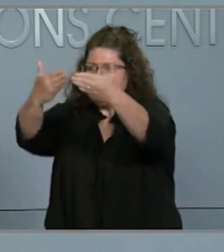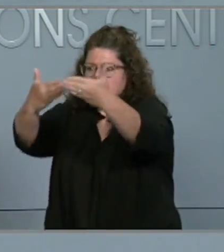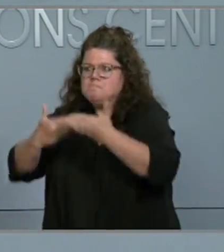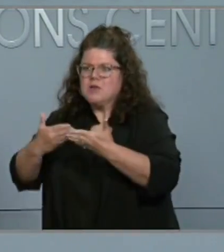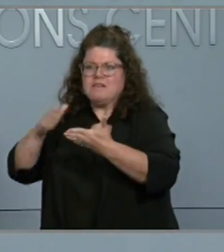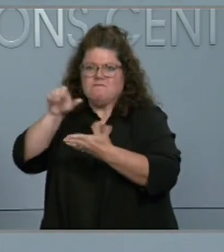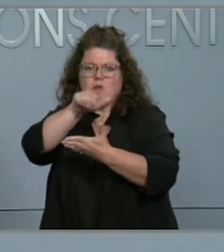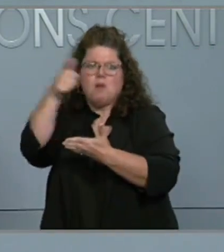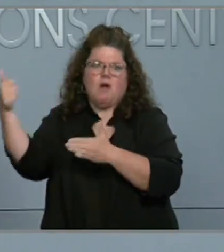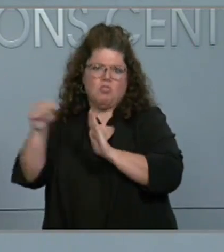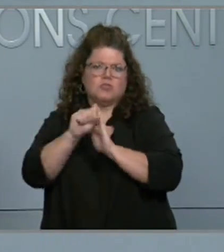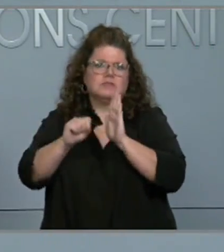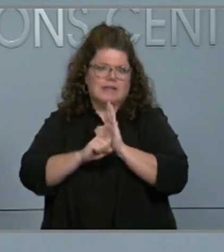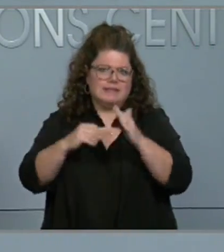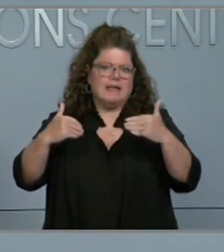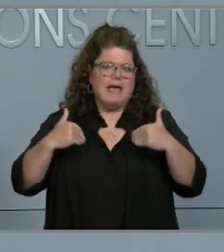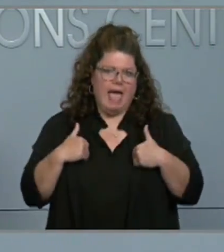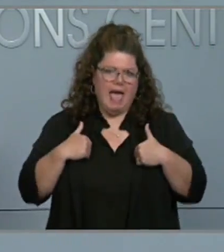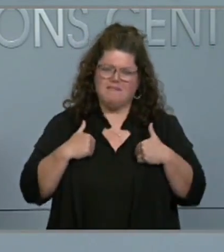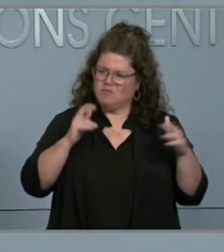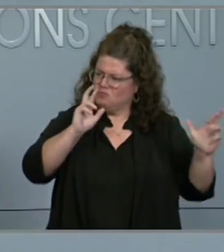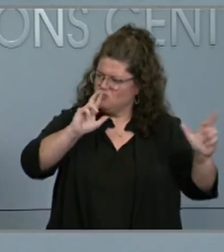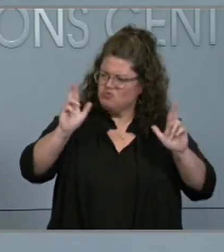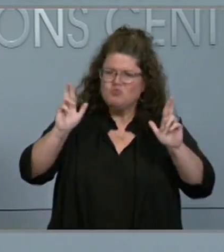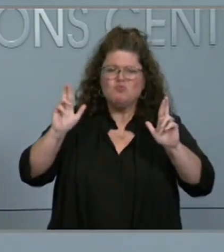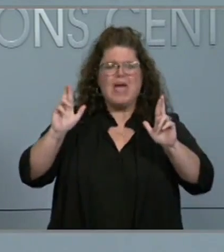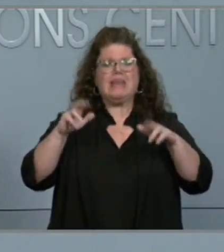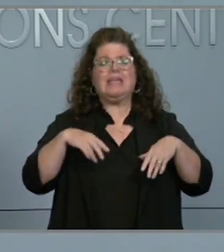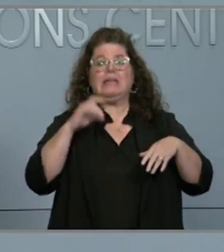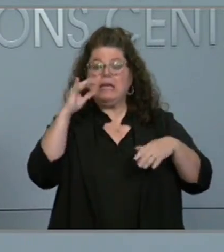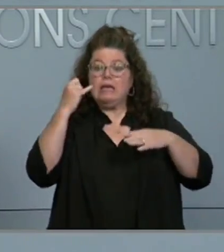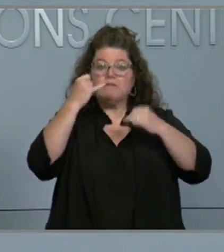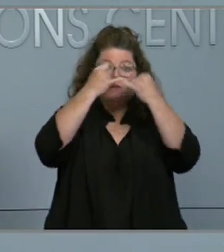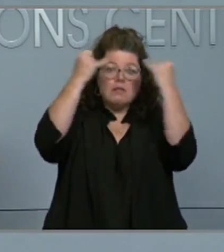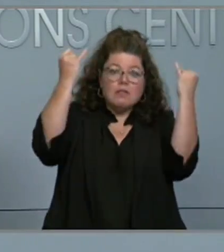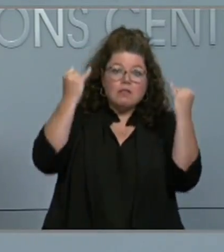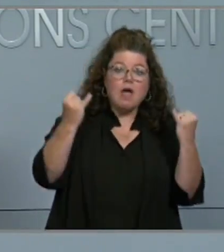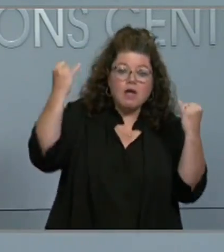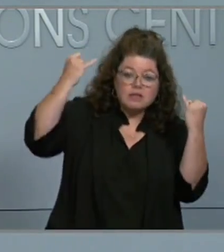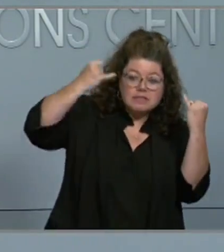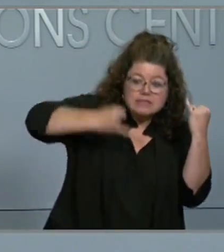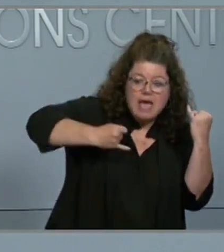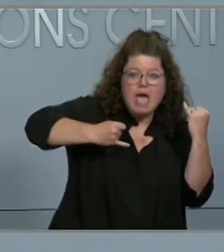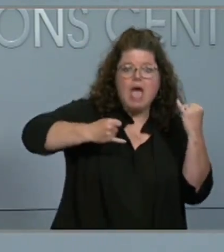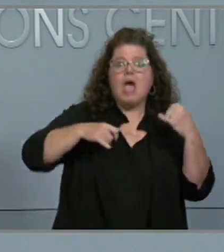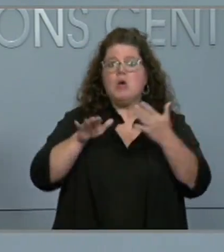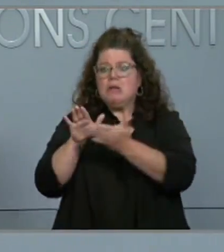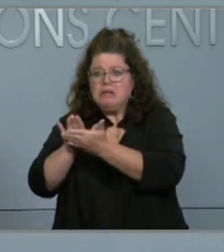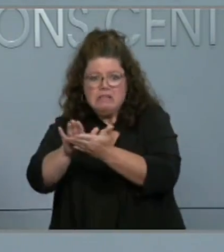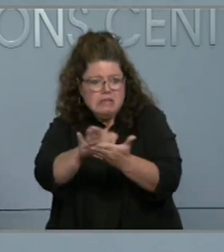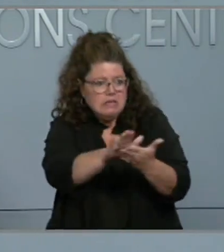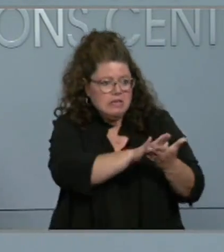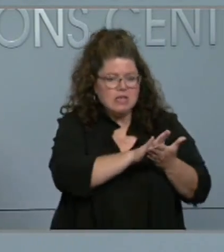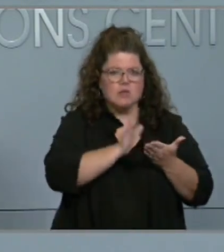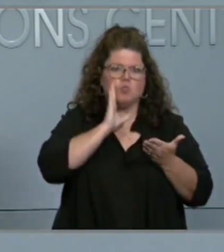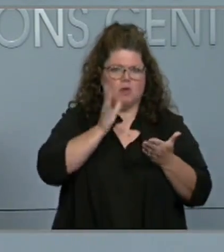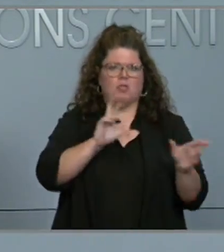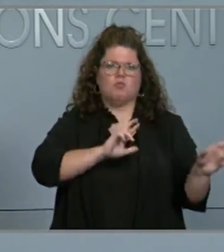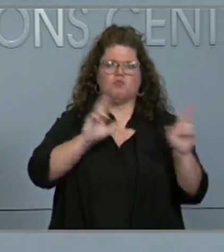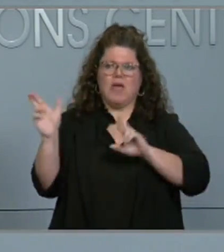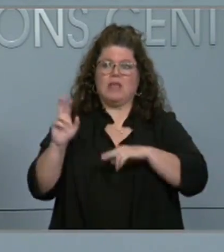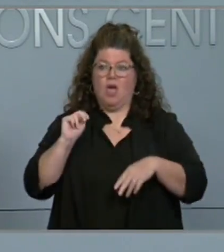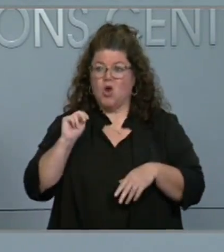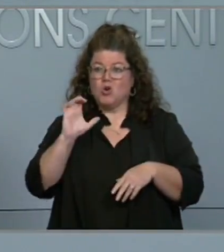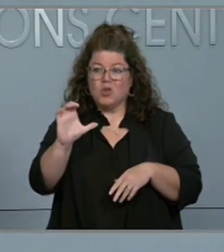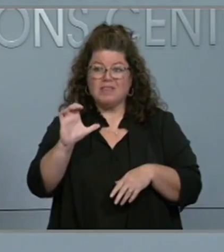they have thousands of workers ready to repair lines and clear downed trees and debris. Our North Carolina Department of Transportation